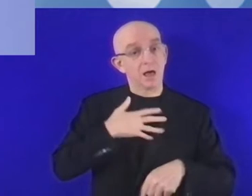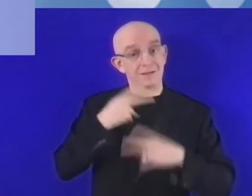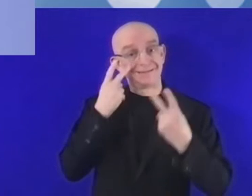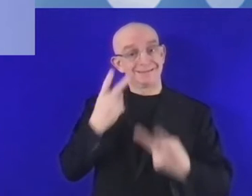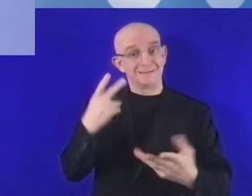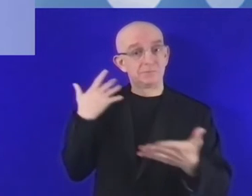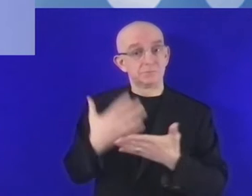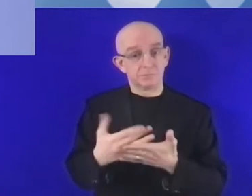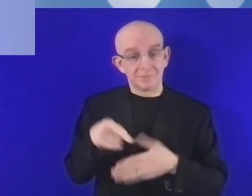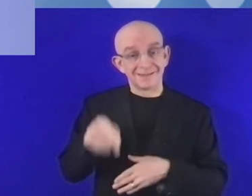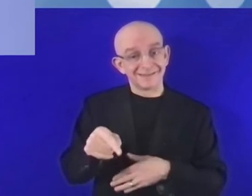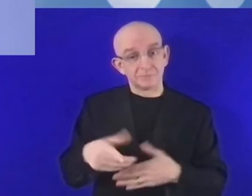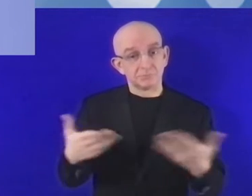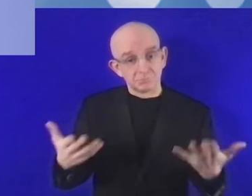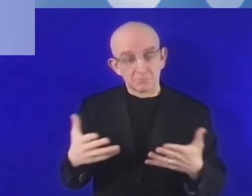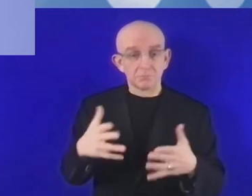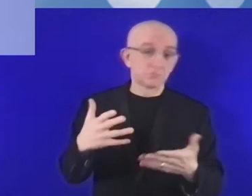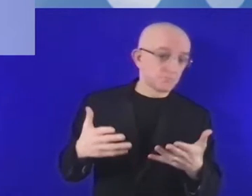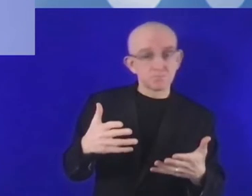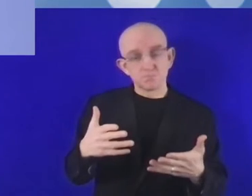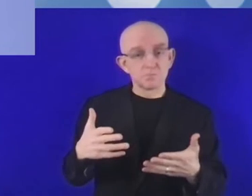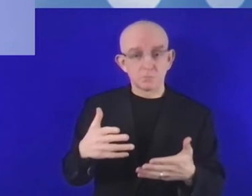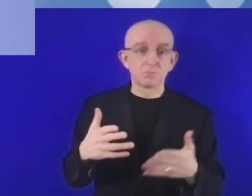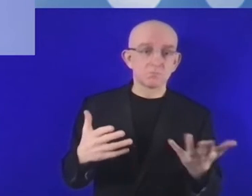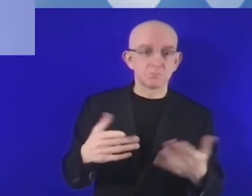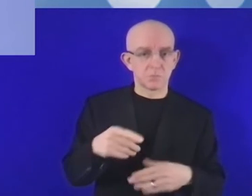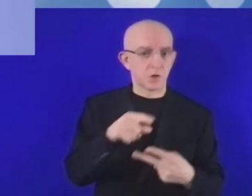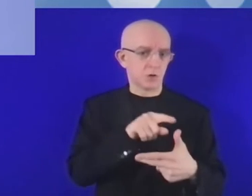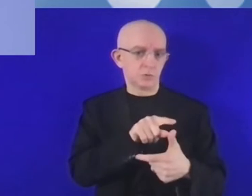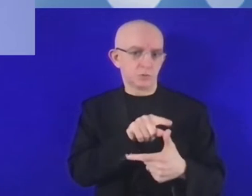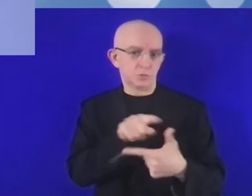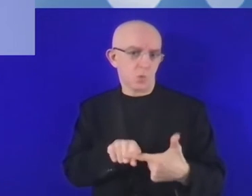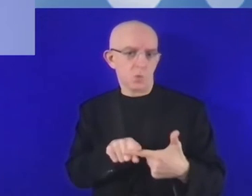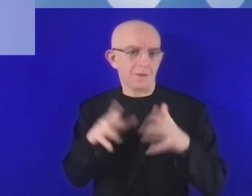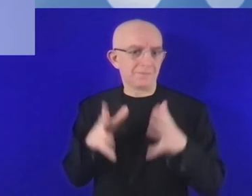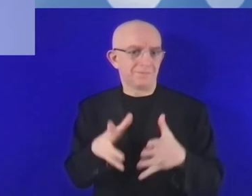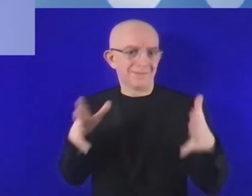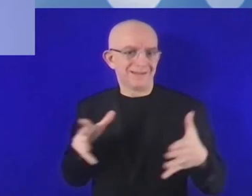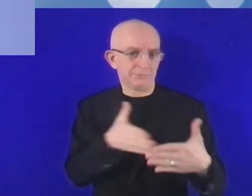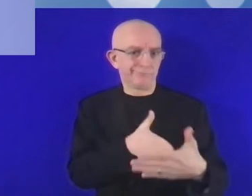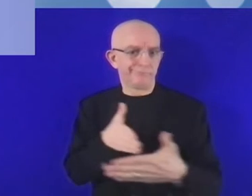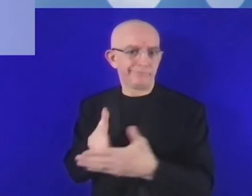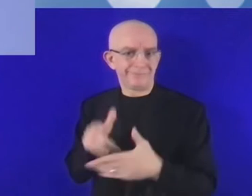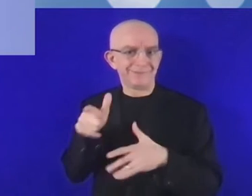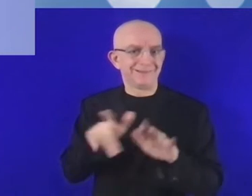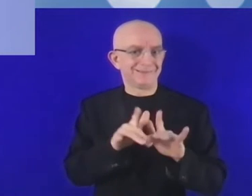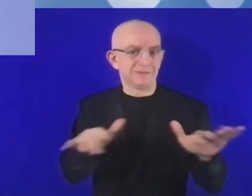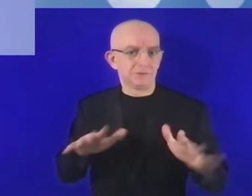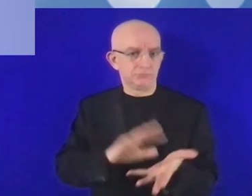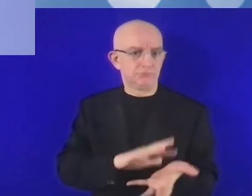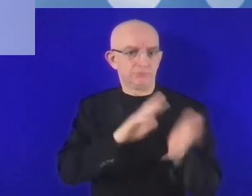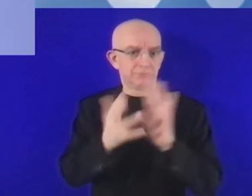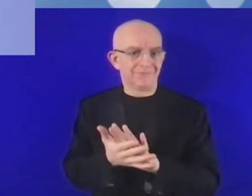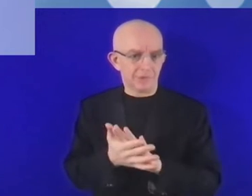potential. And those are, from our perspective, first, the existing enormous digitalization gap between